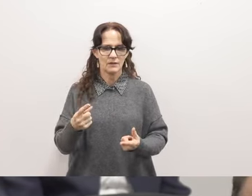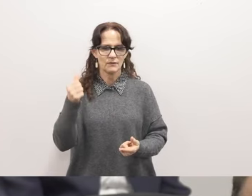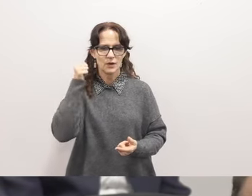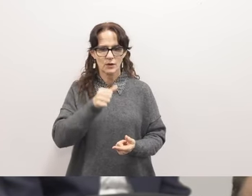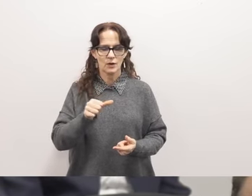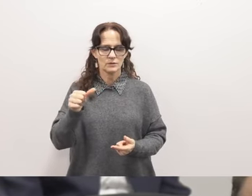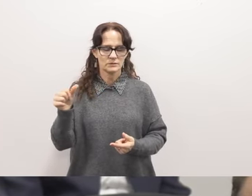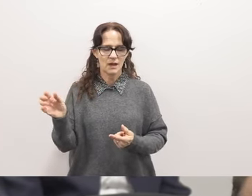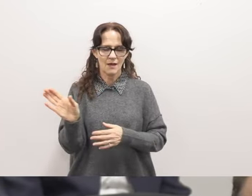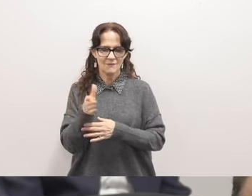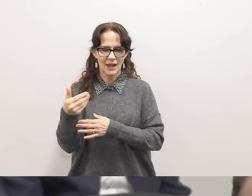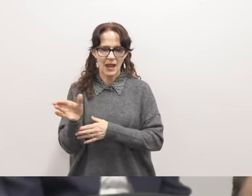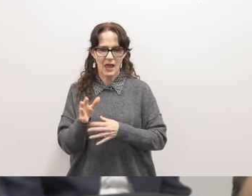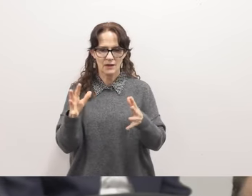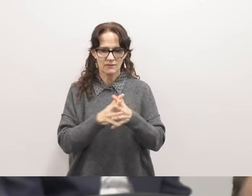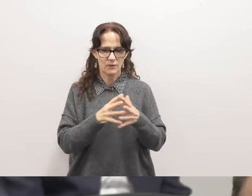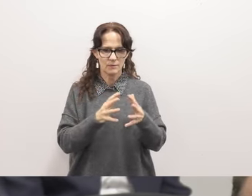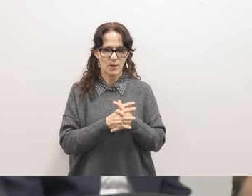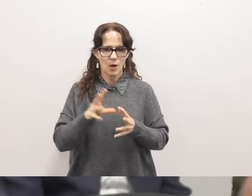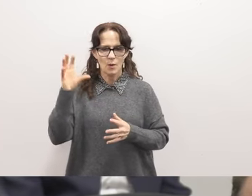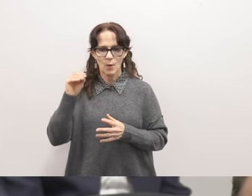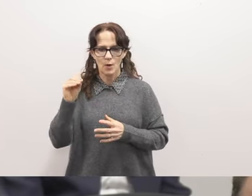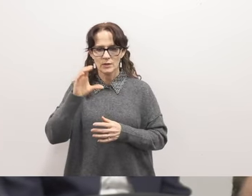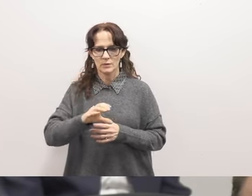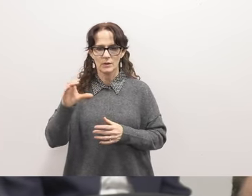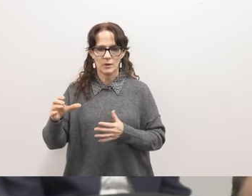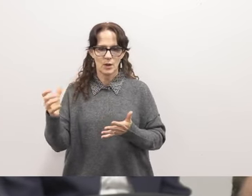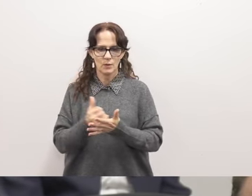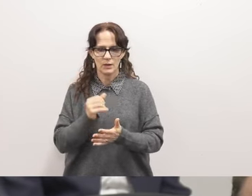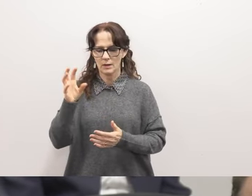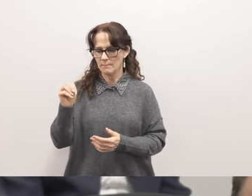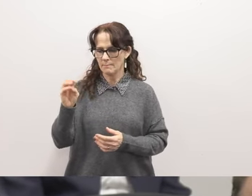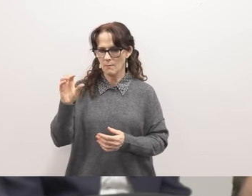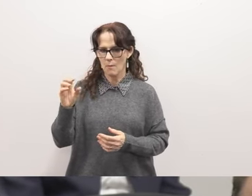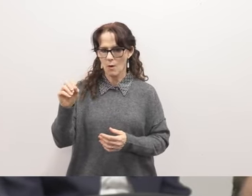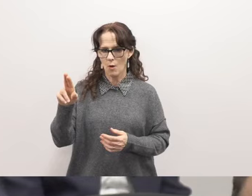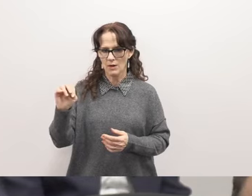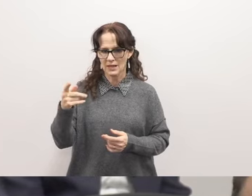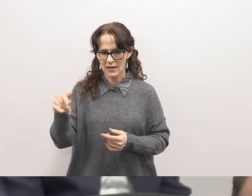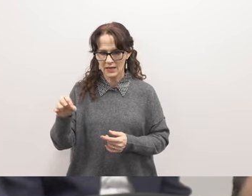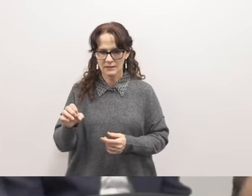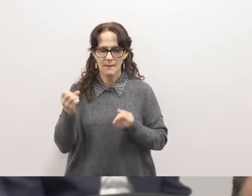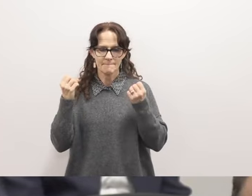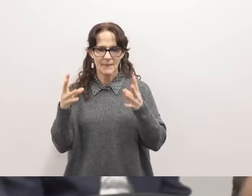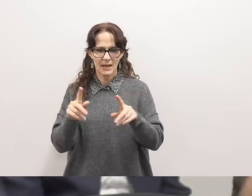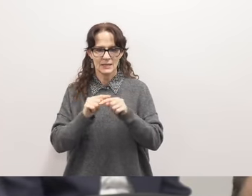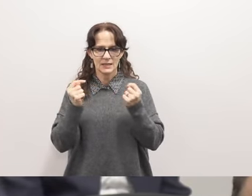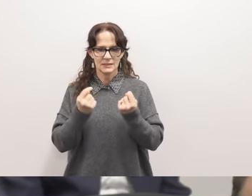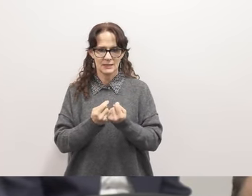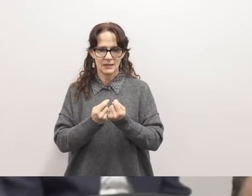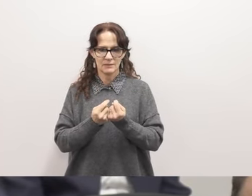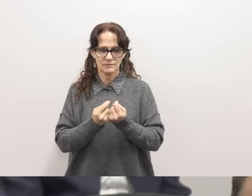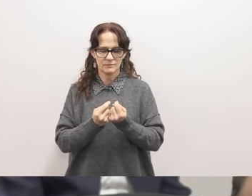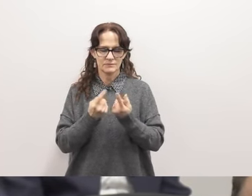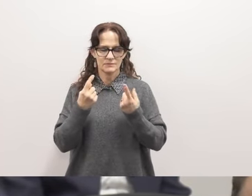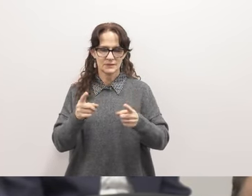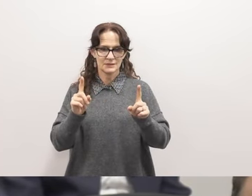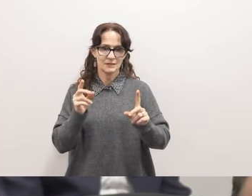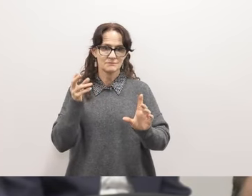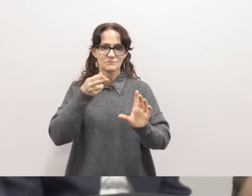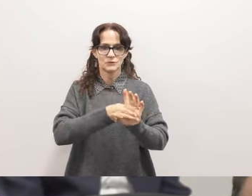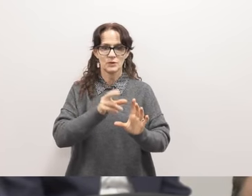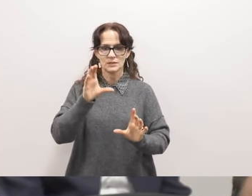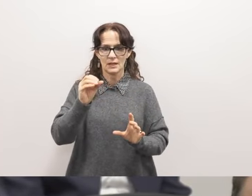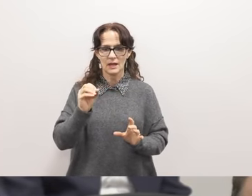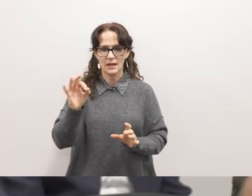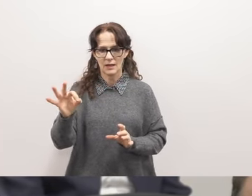football team boys cross countries winning more league and having multiple teams make it to cif these